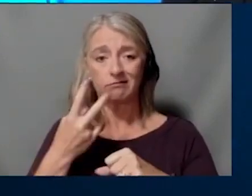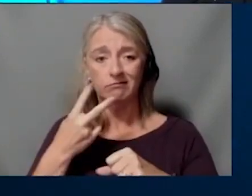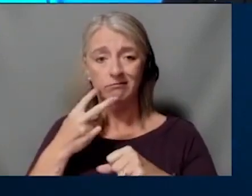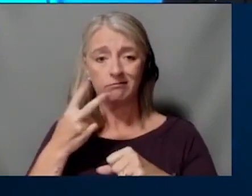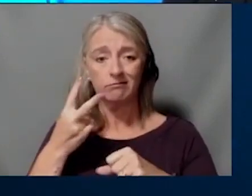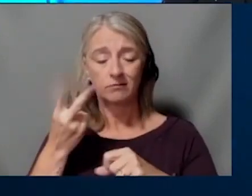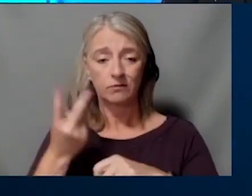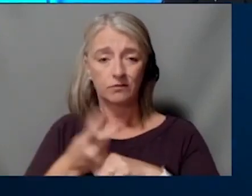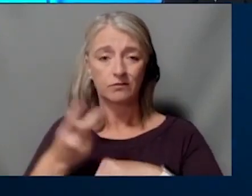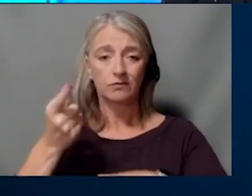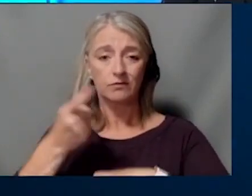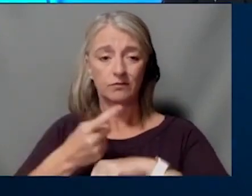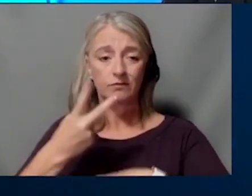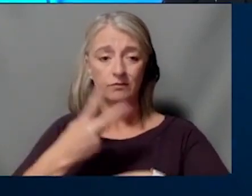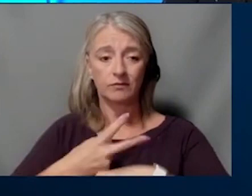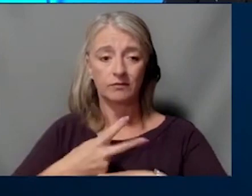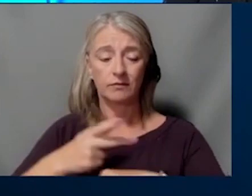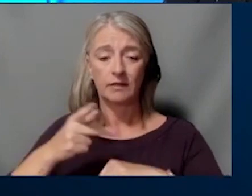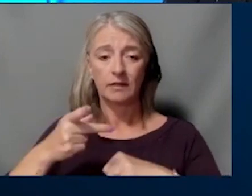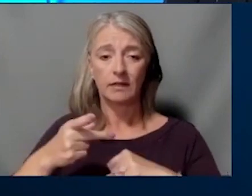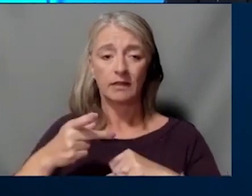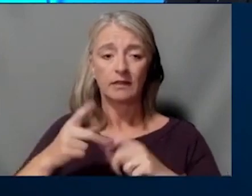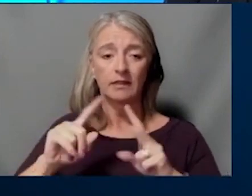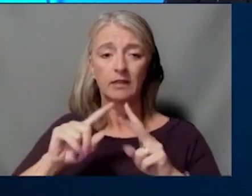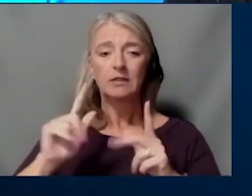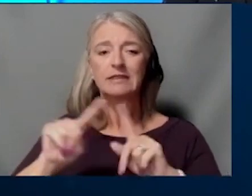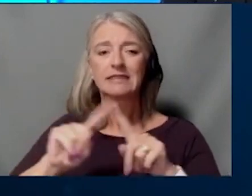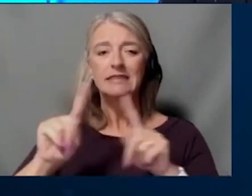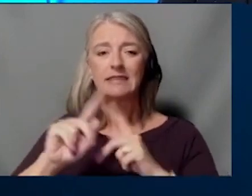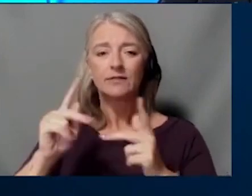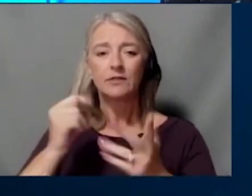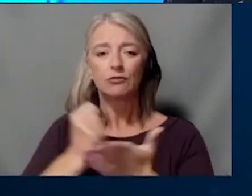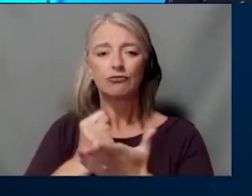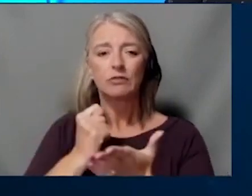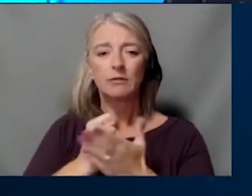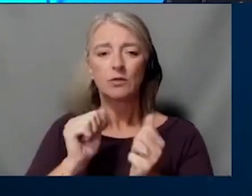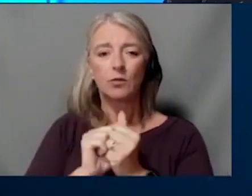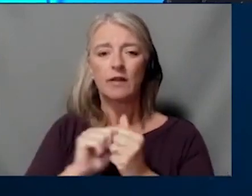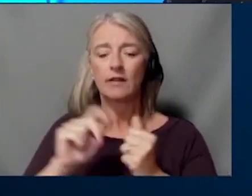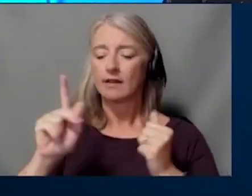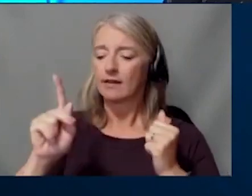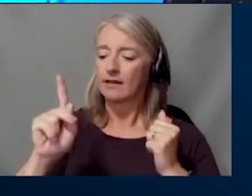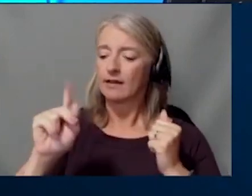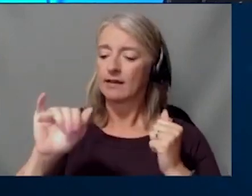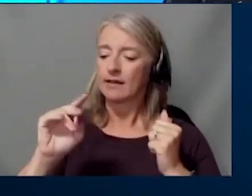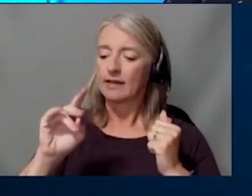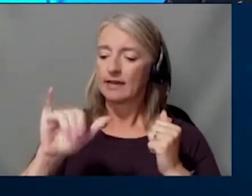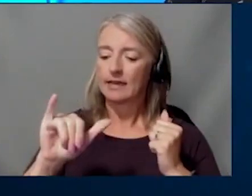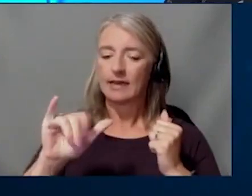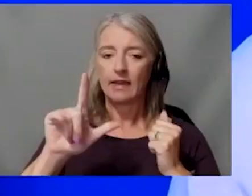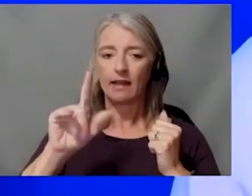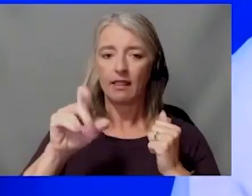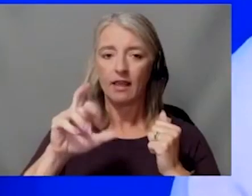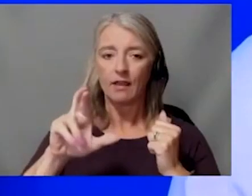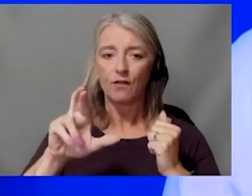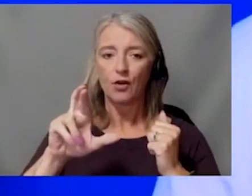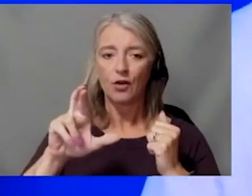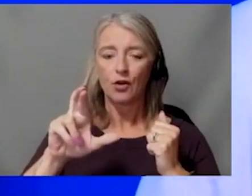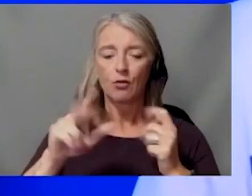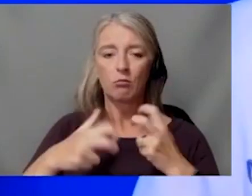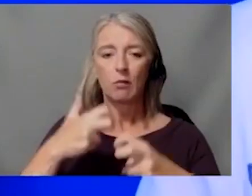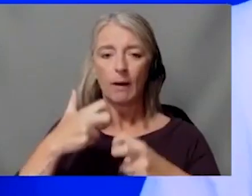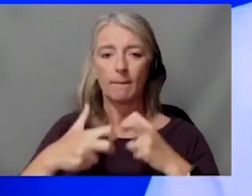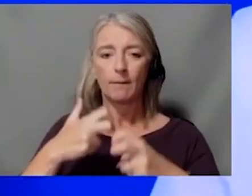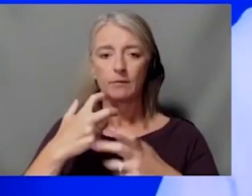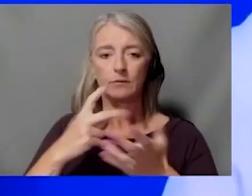go-to treatment, but what treatments are available for people who have kidney and liver problems and should not take Paxlovid? Dr. Yeah. I mean, so, uh,